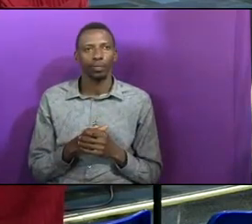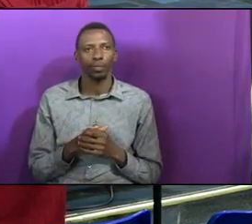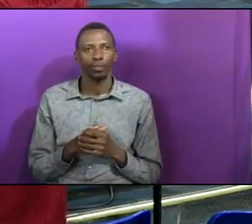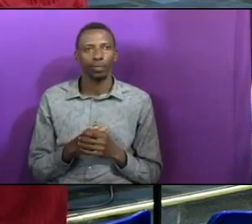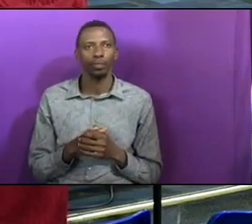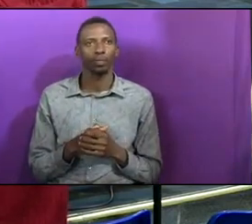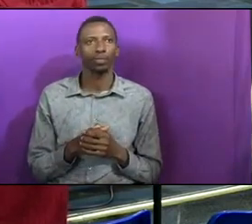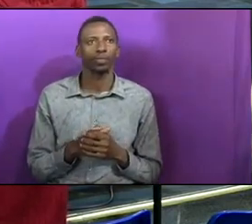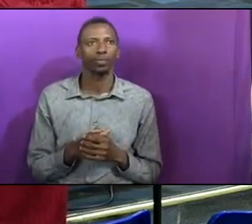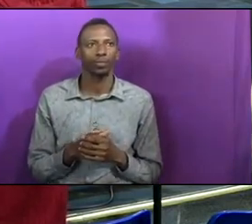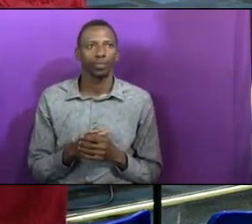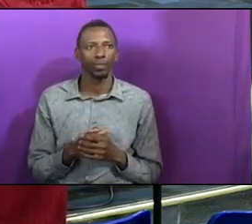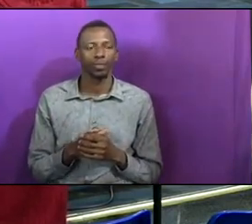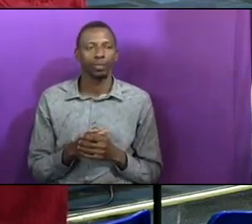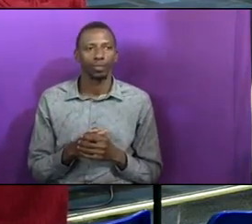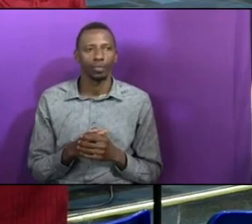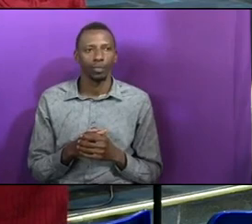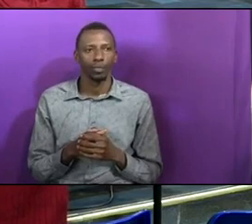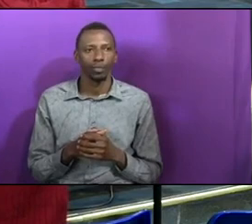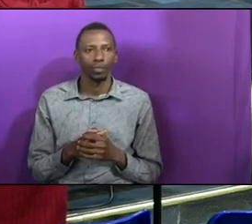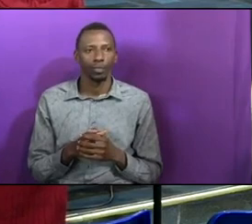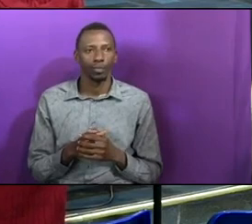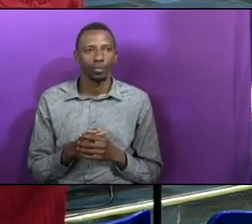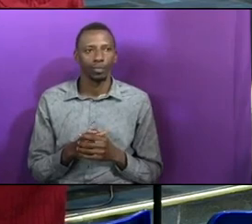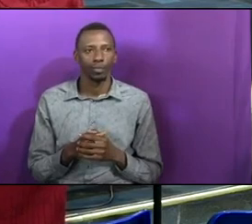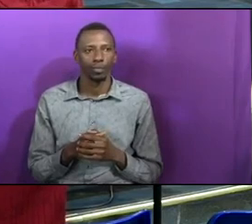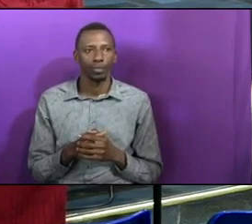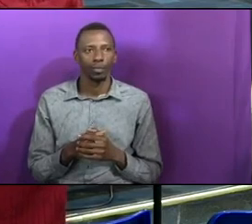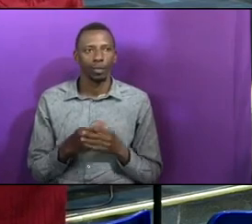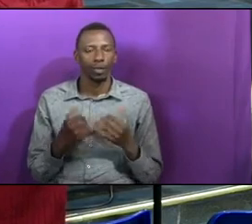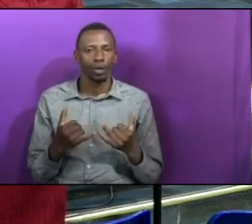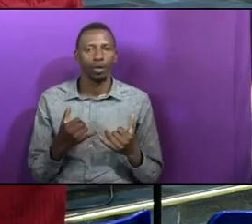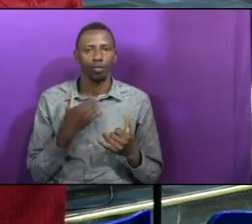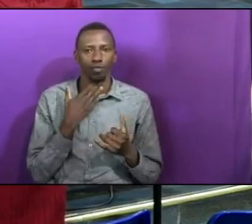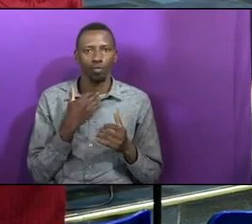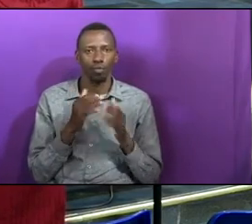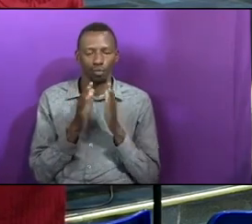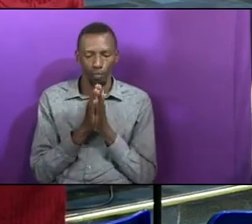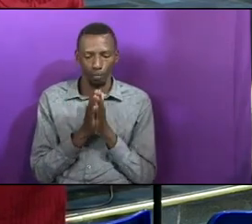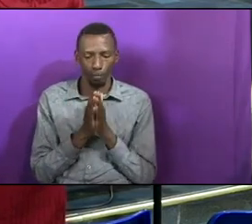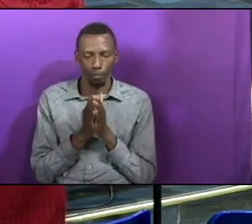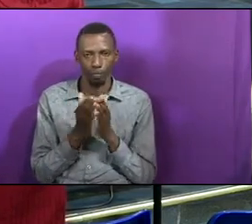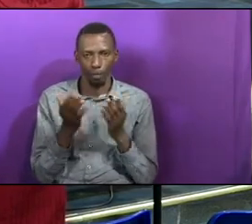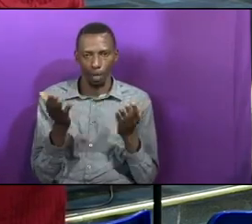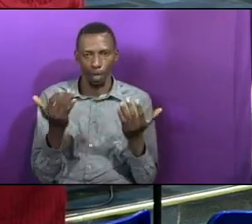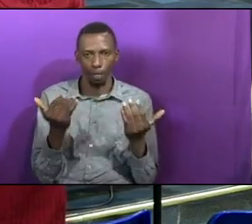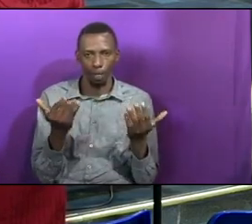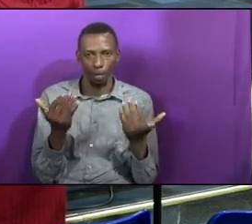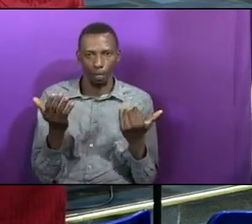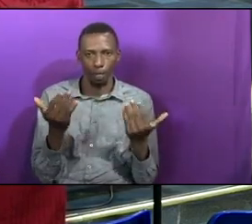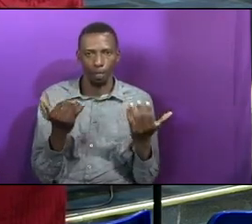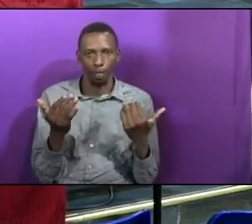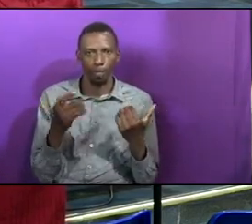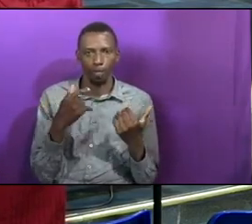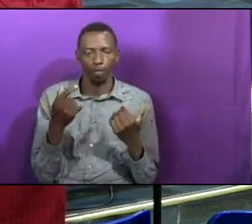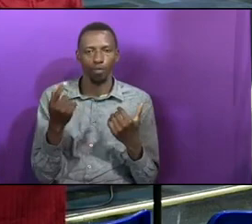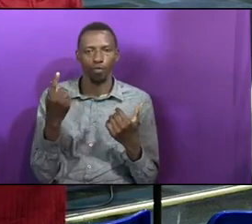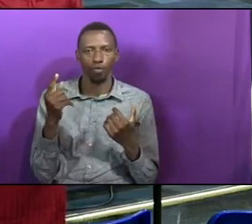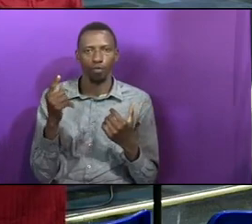Ah, beautiful. Another person, we are going to pray. Come, those who are coming for baptism,